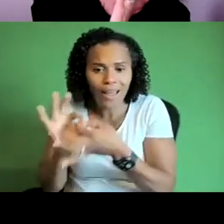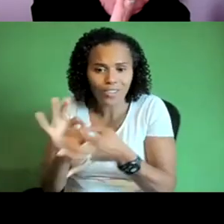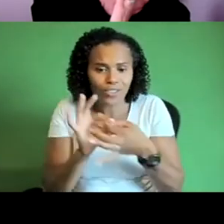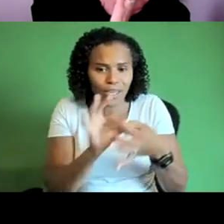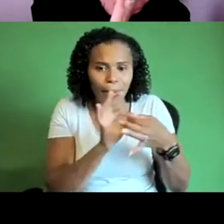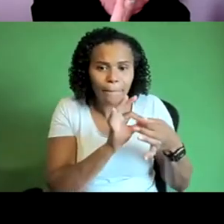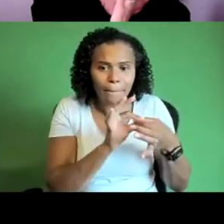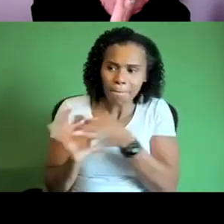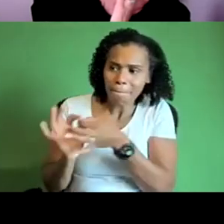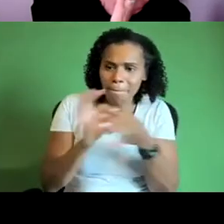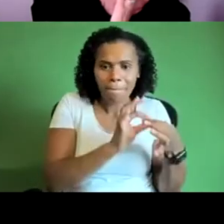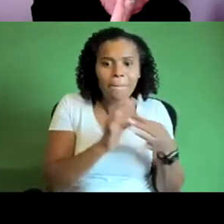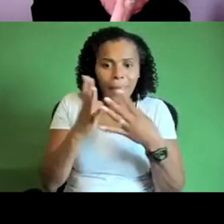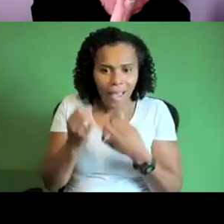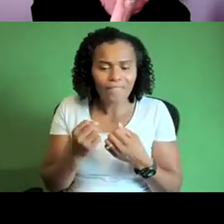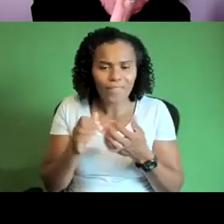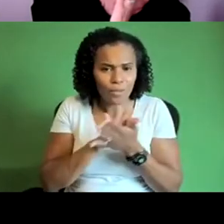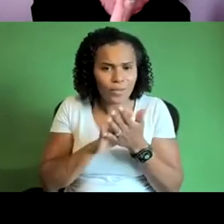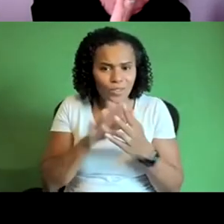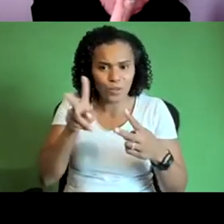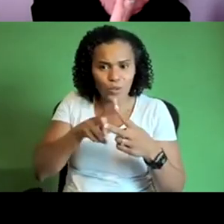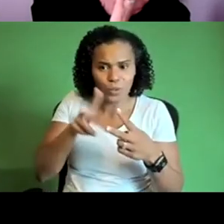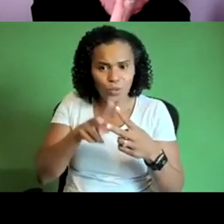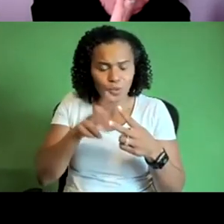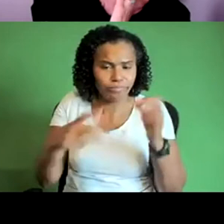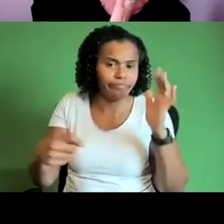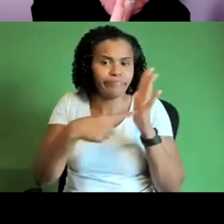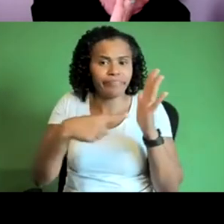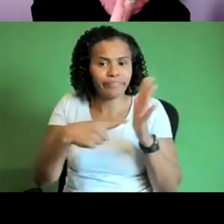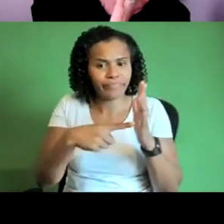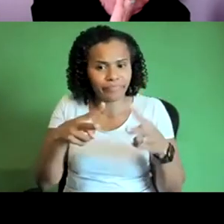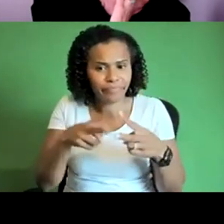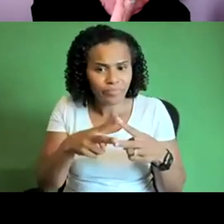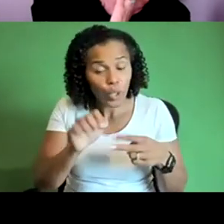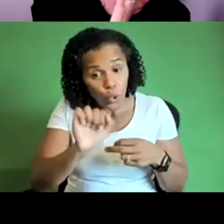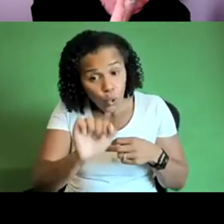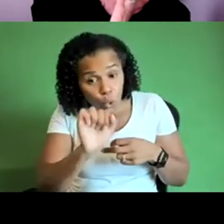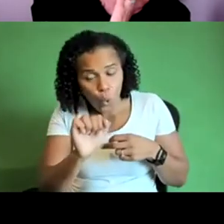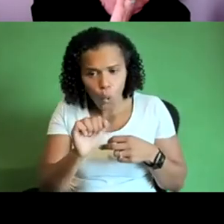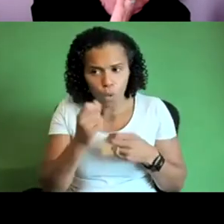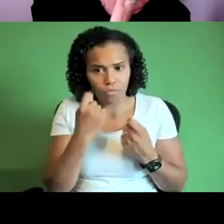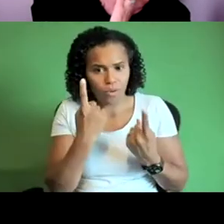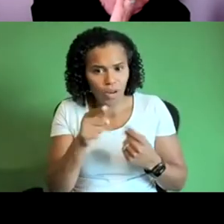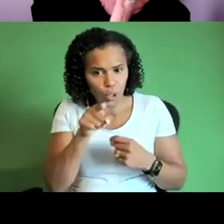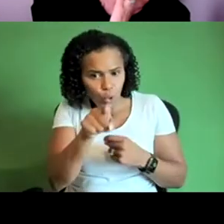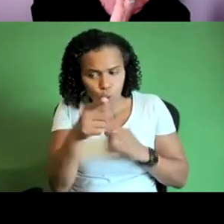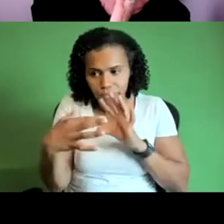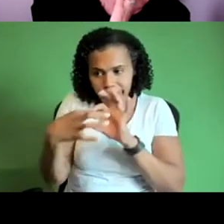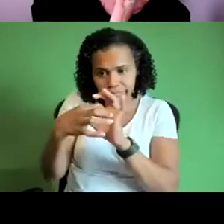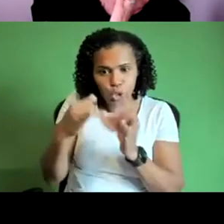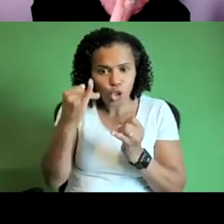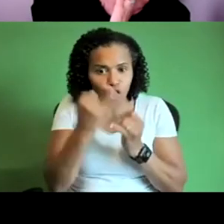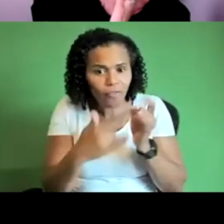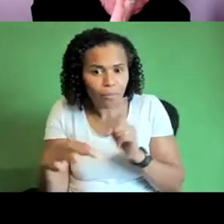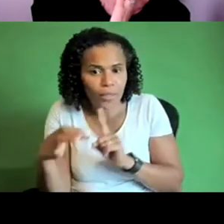really important things that that are being made and and your relationship with sharif was very long term developed over a number of